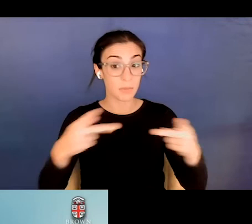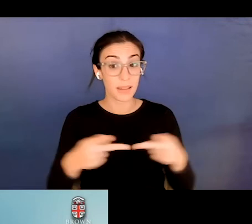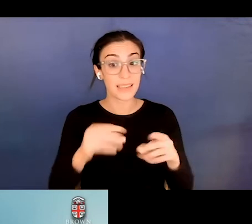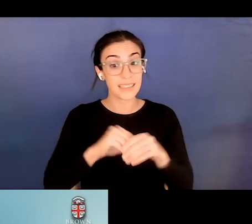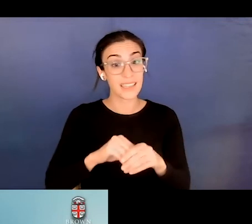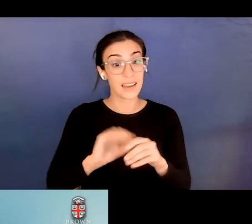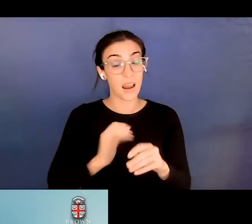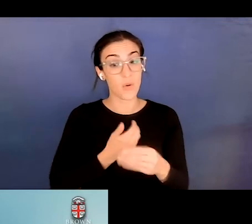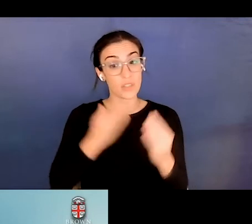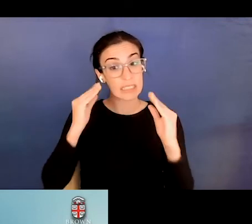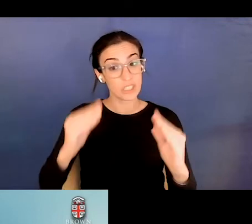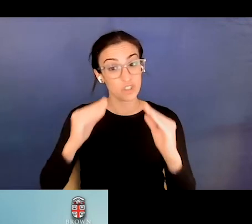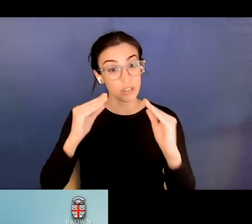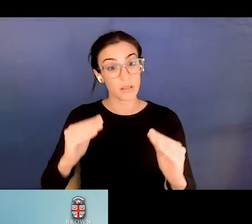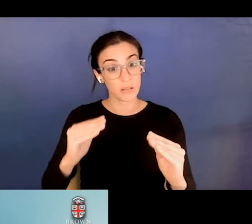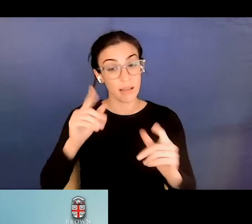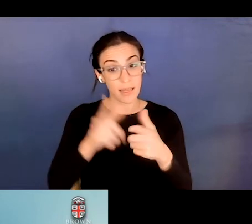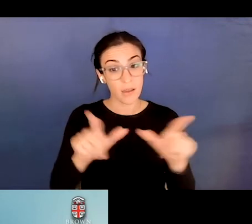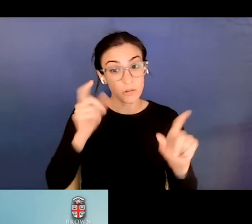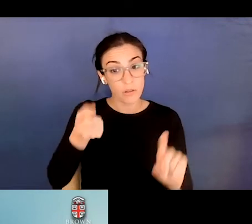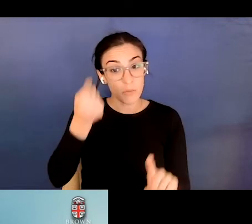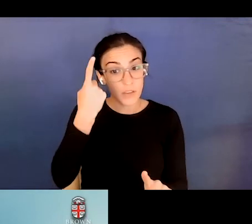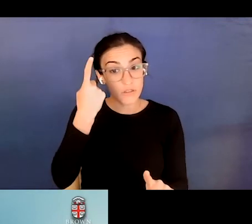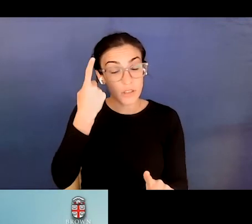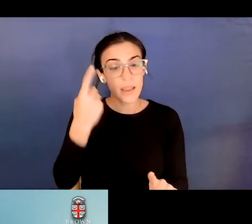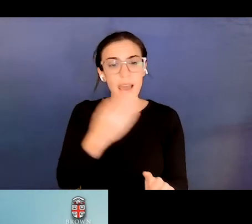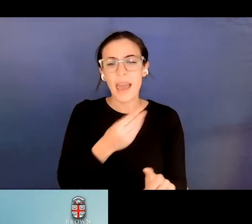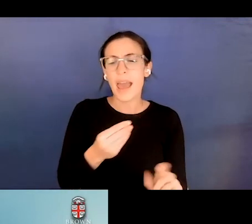could you speak to how it may be implemented?